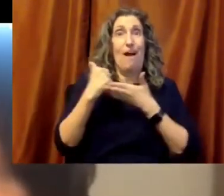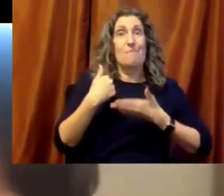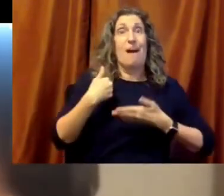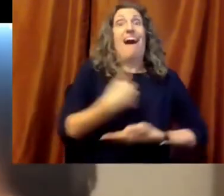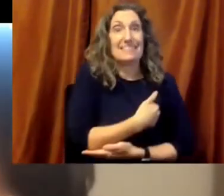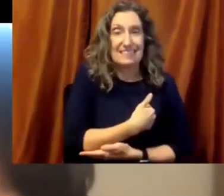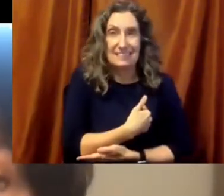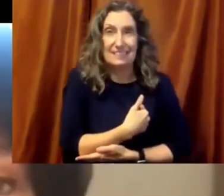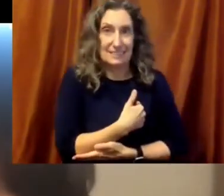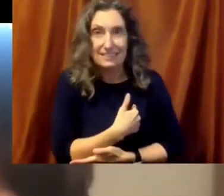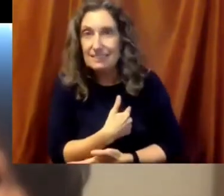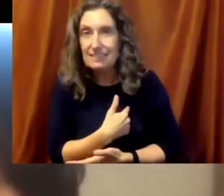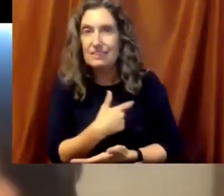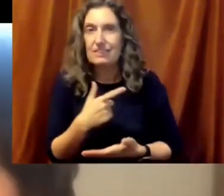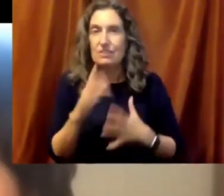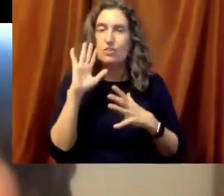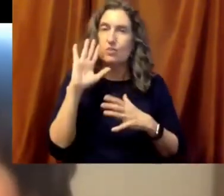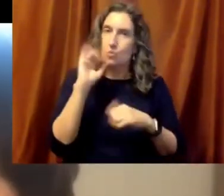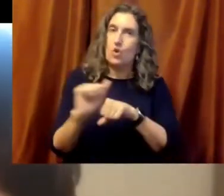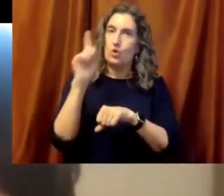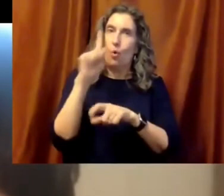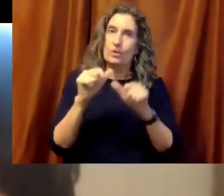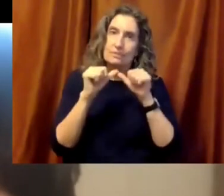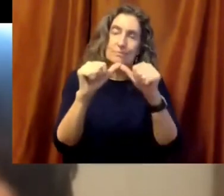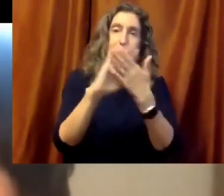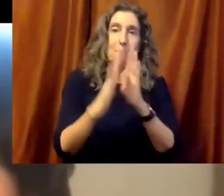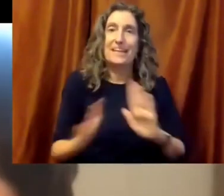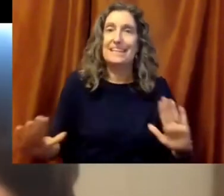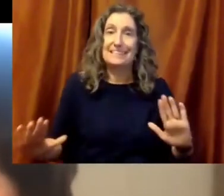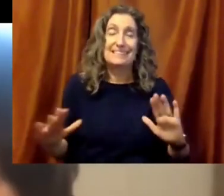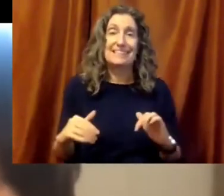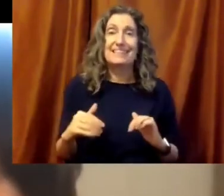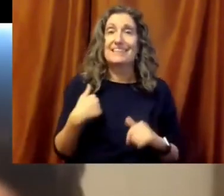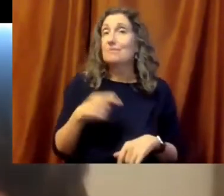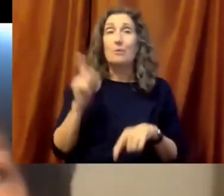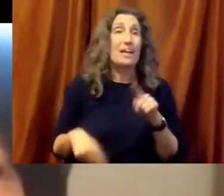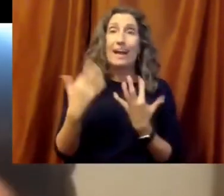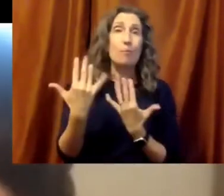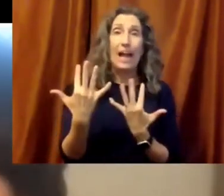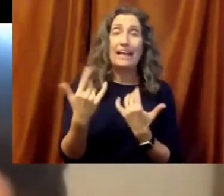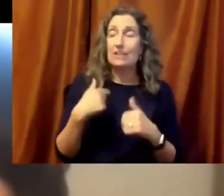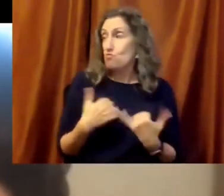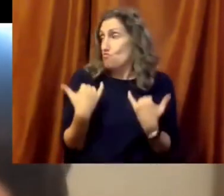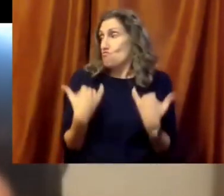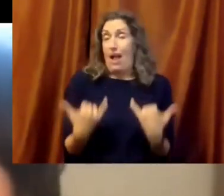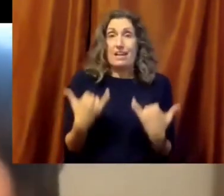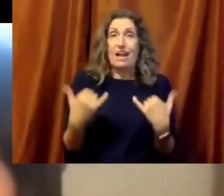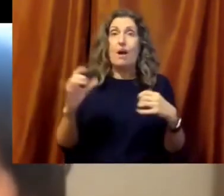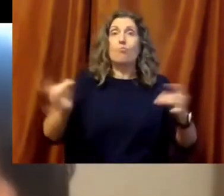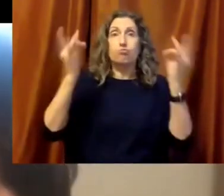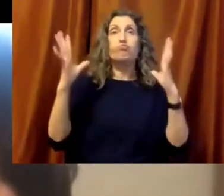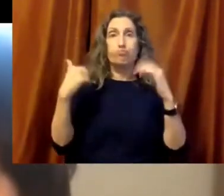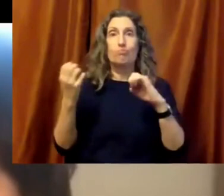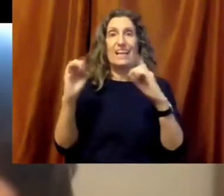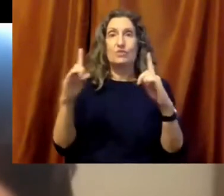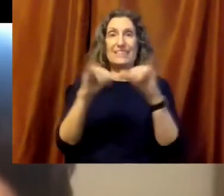But today, right here, right now, there is urgent, immediate work to do. It can't wait for the long term. The